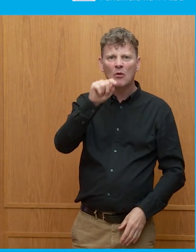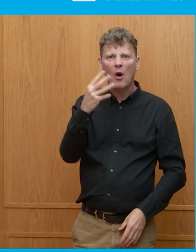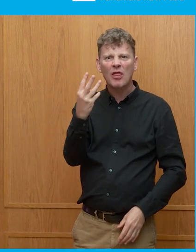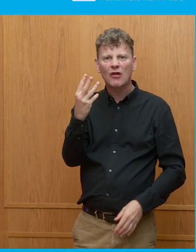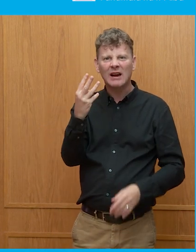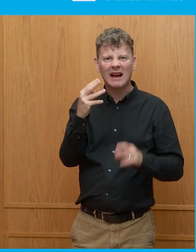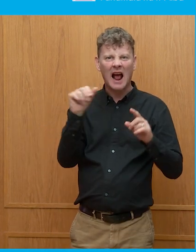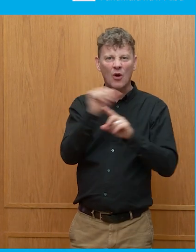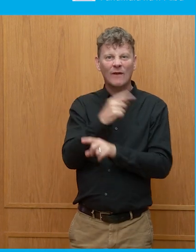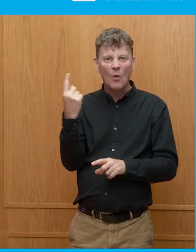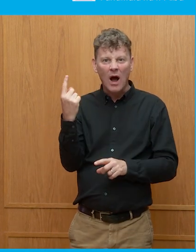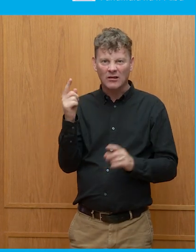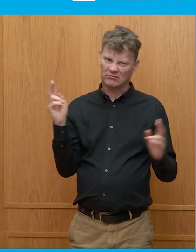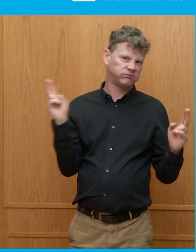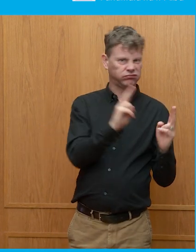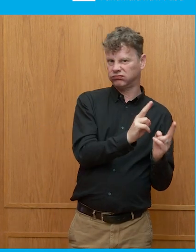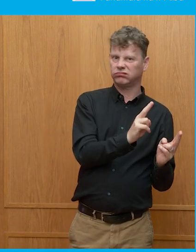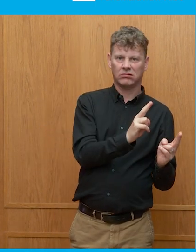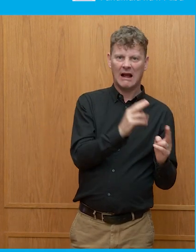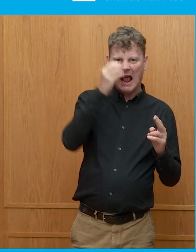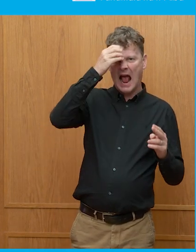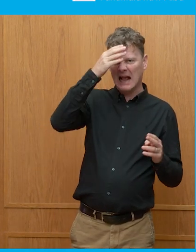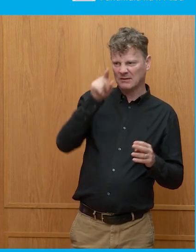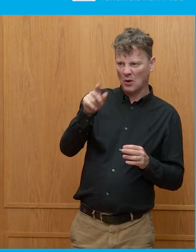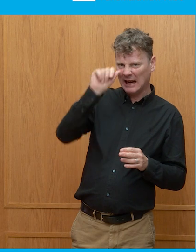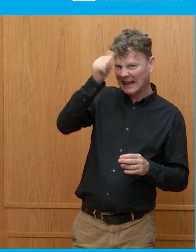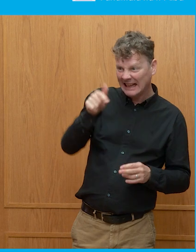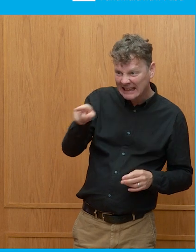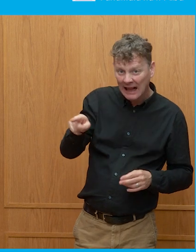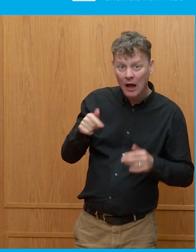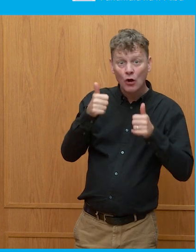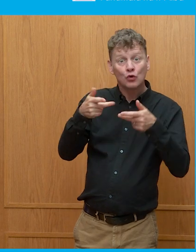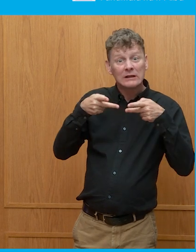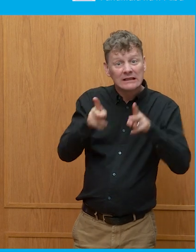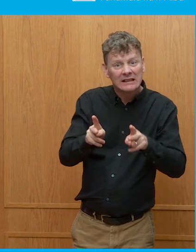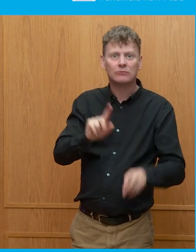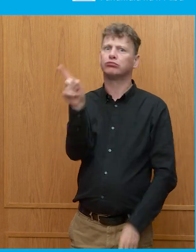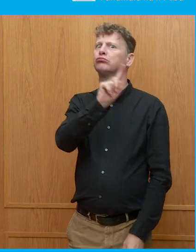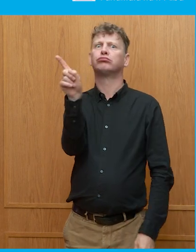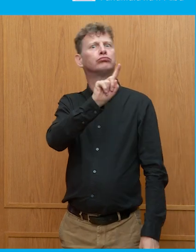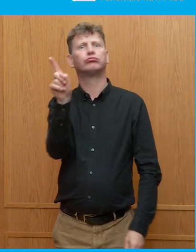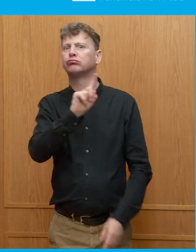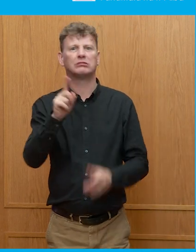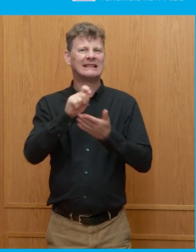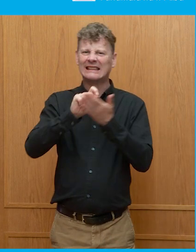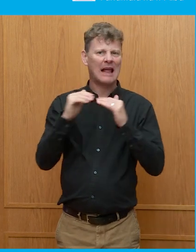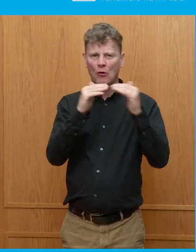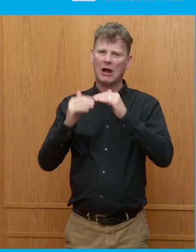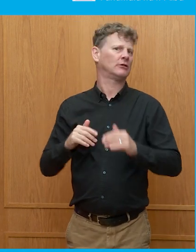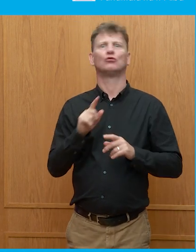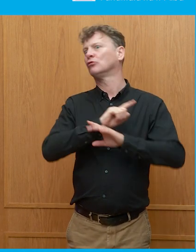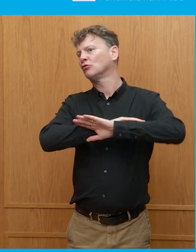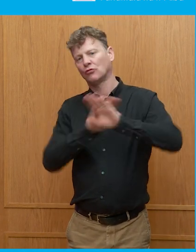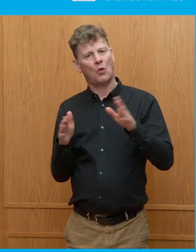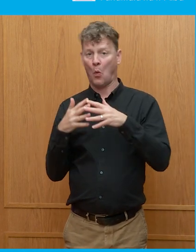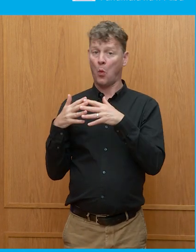to 1 scale. So an expert would look at India and go, it's really not democratic at all, certainly not by kind